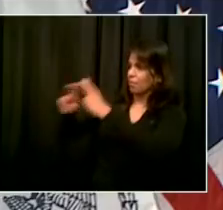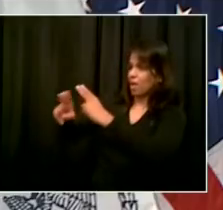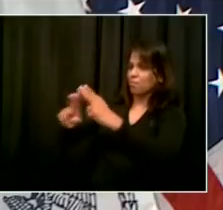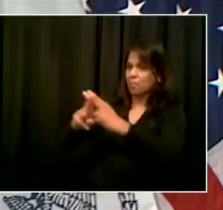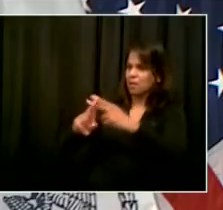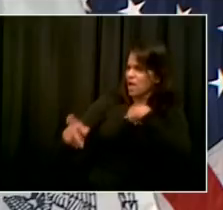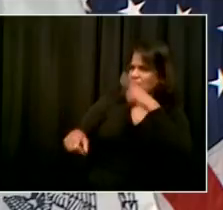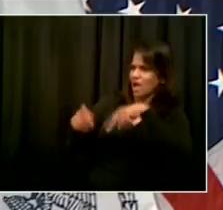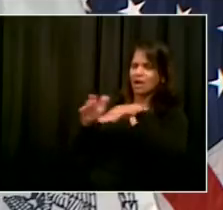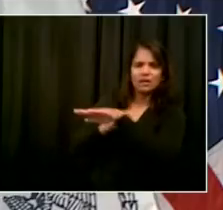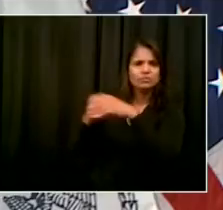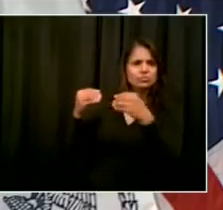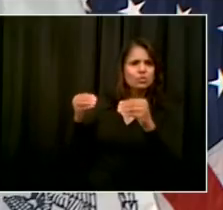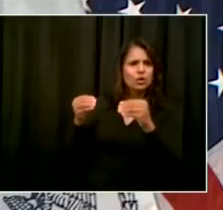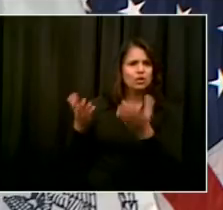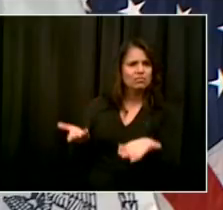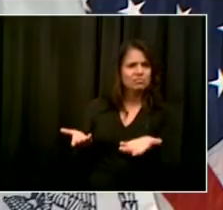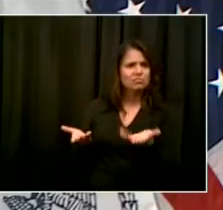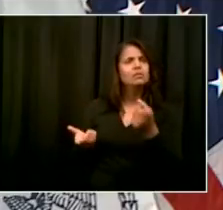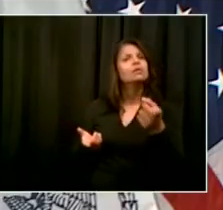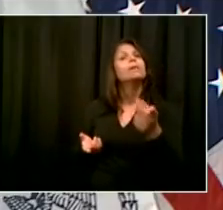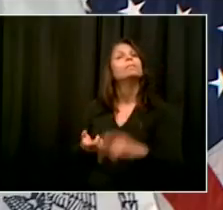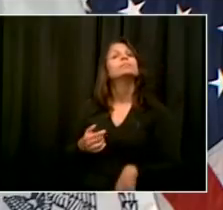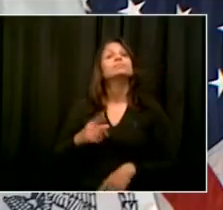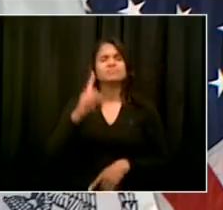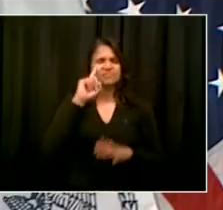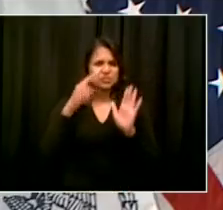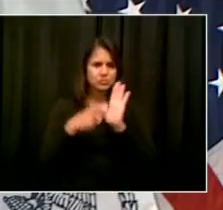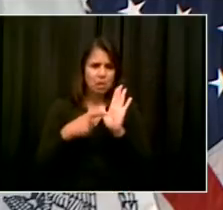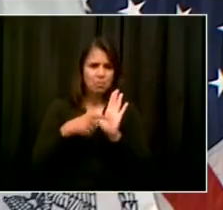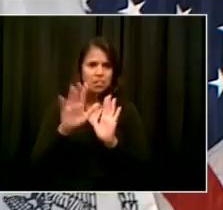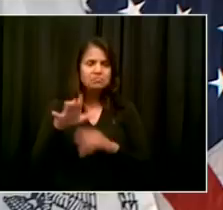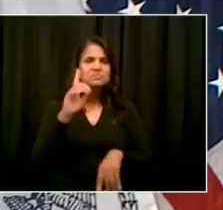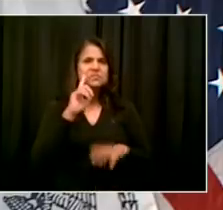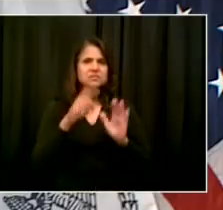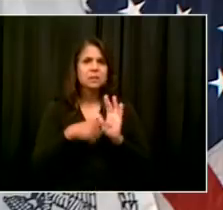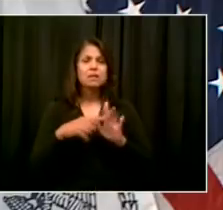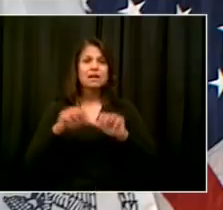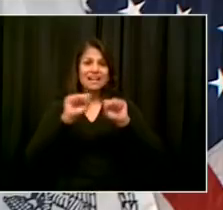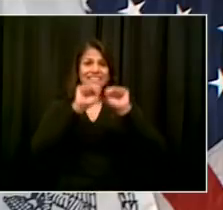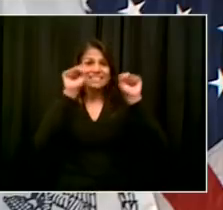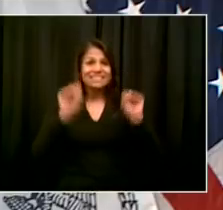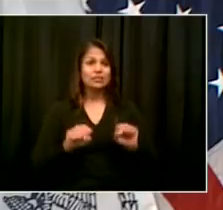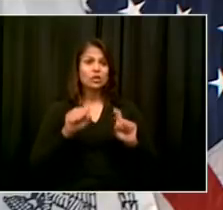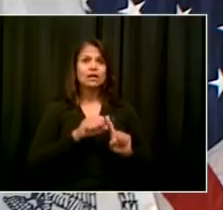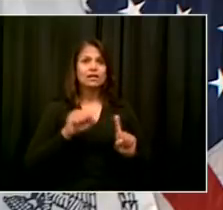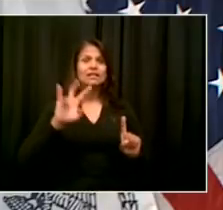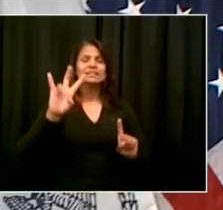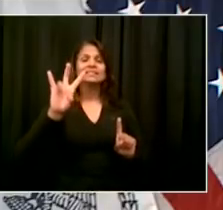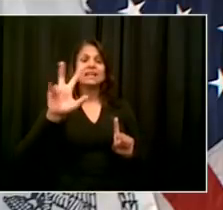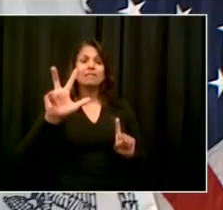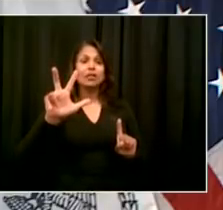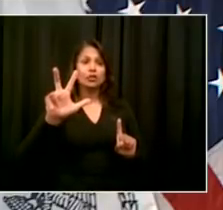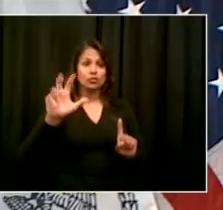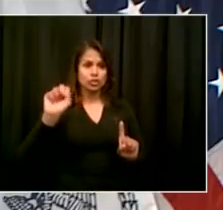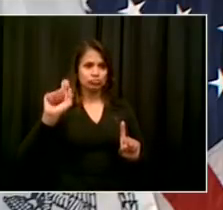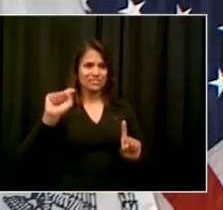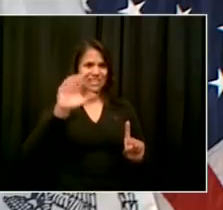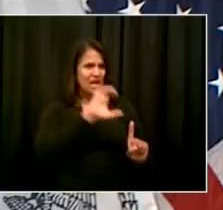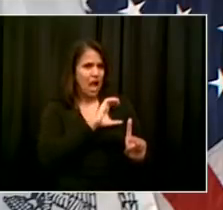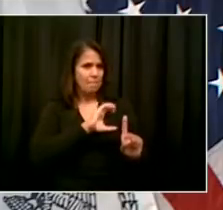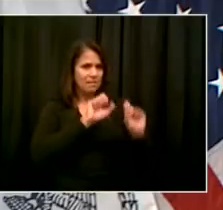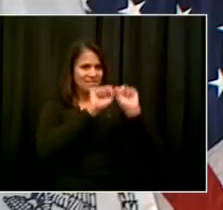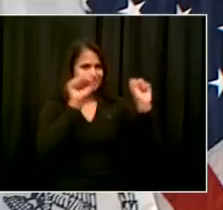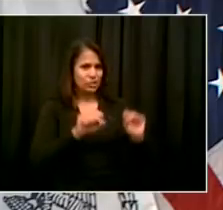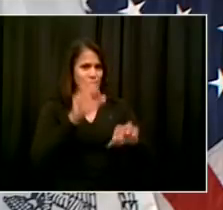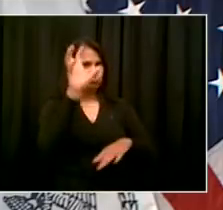one question is, does every precinct that has the barricades up, are they responding to a specific threat or is